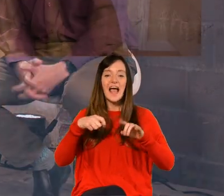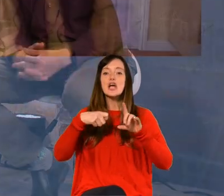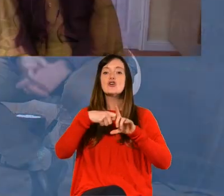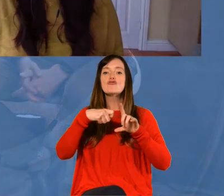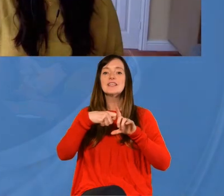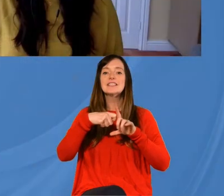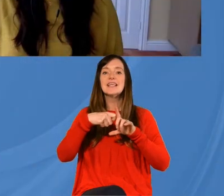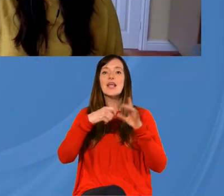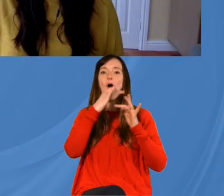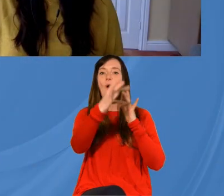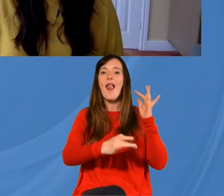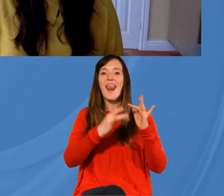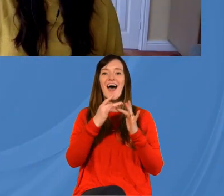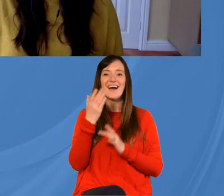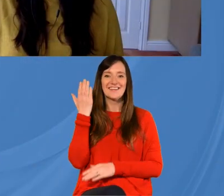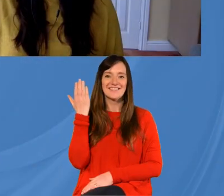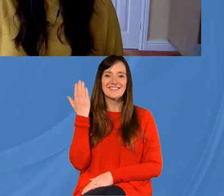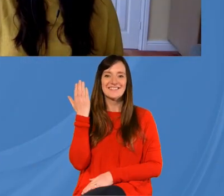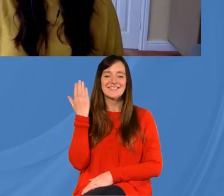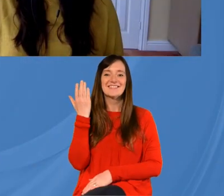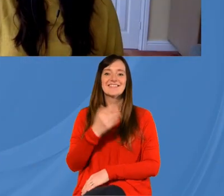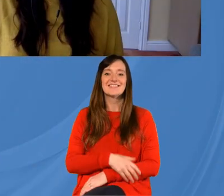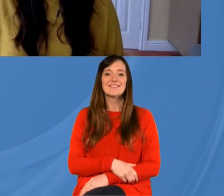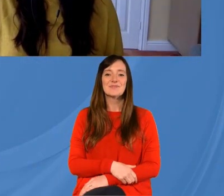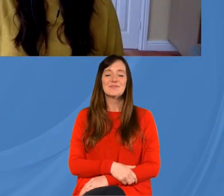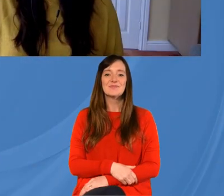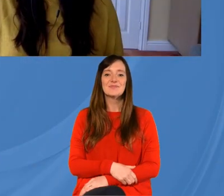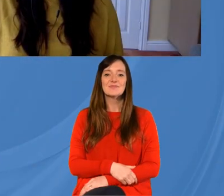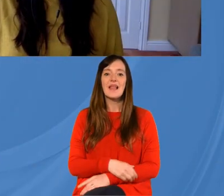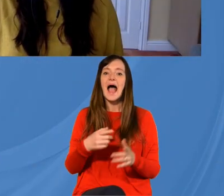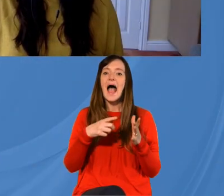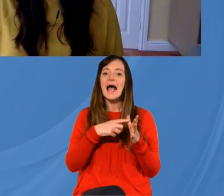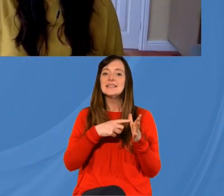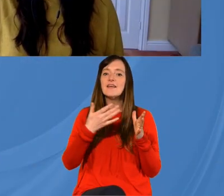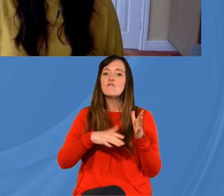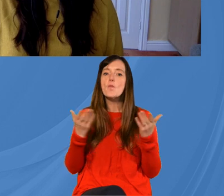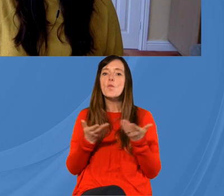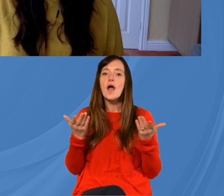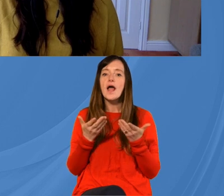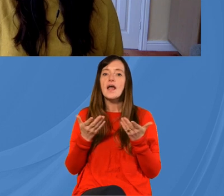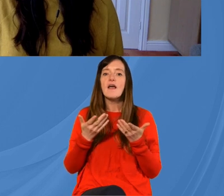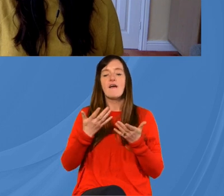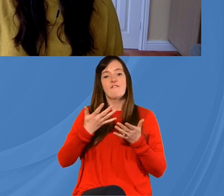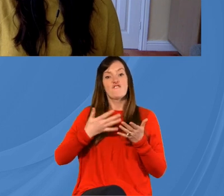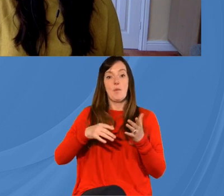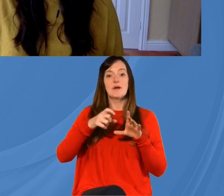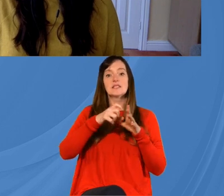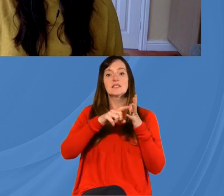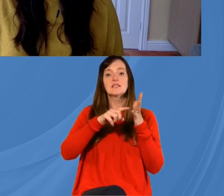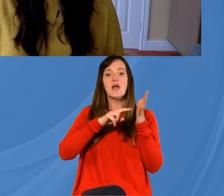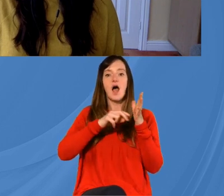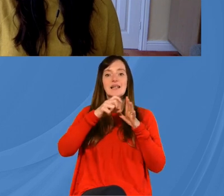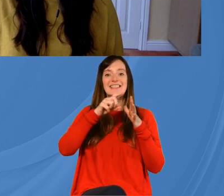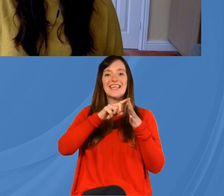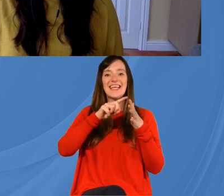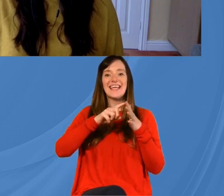online and they're here to answer all of our questions uh andy where have you come from this morning i have come all the way from dundee in scotland so 6